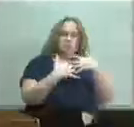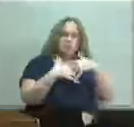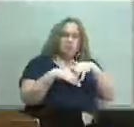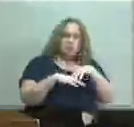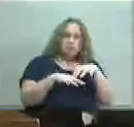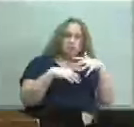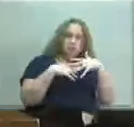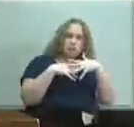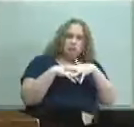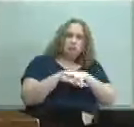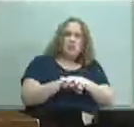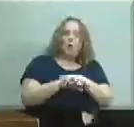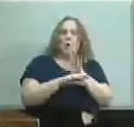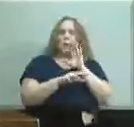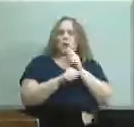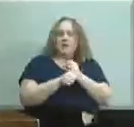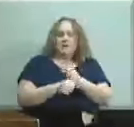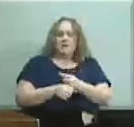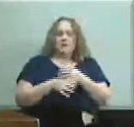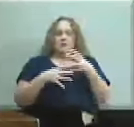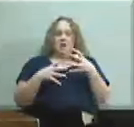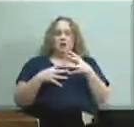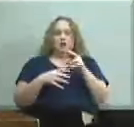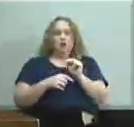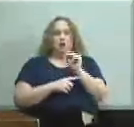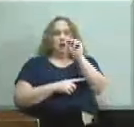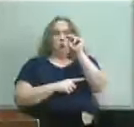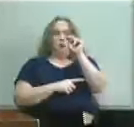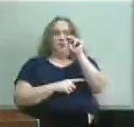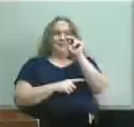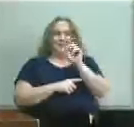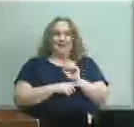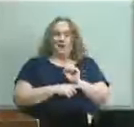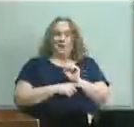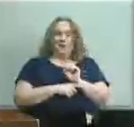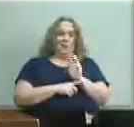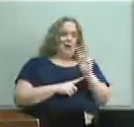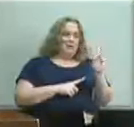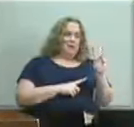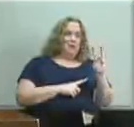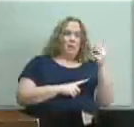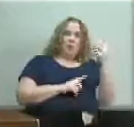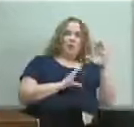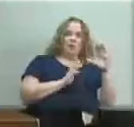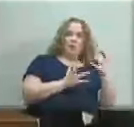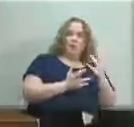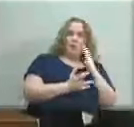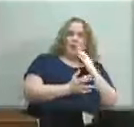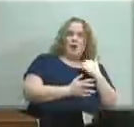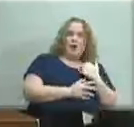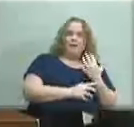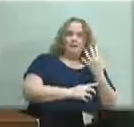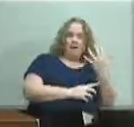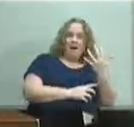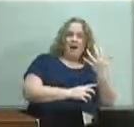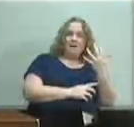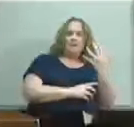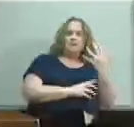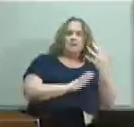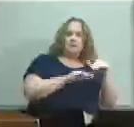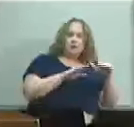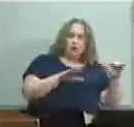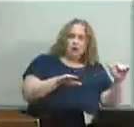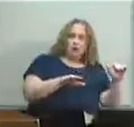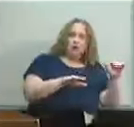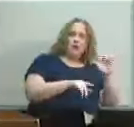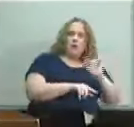going to expand the footprint from north to southeast to west and one classroom may have five children that qualify for head start under